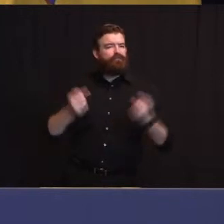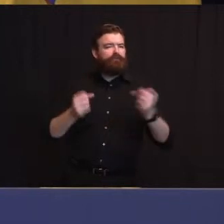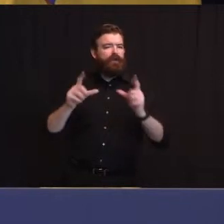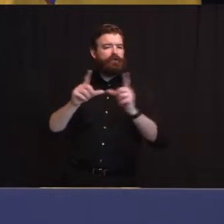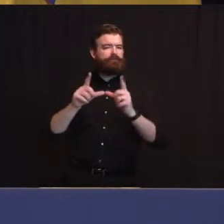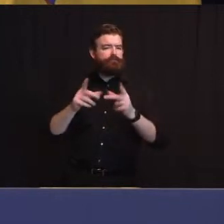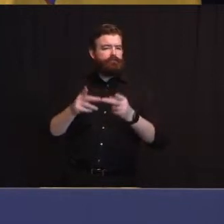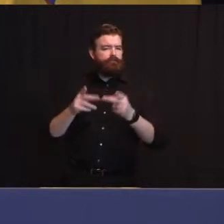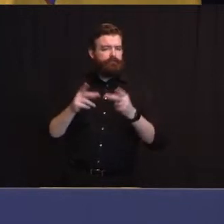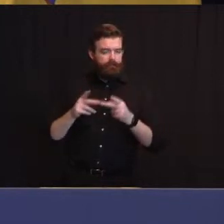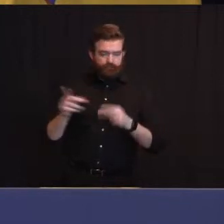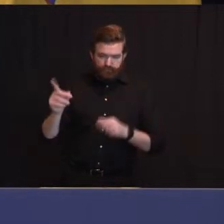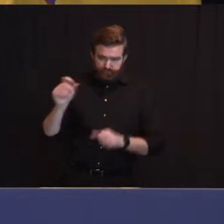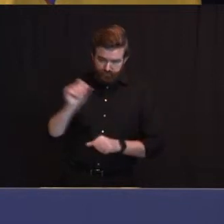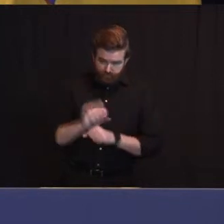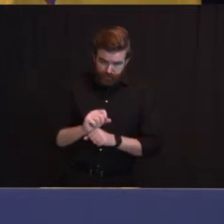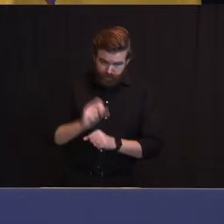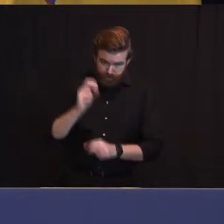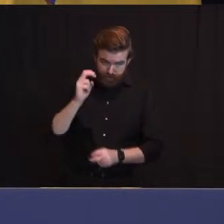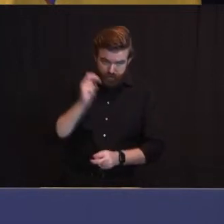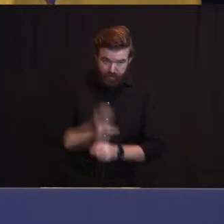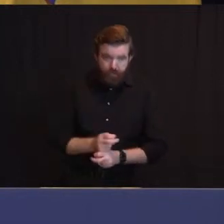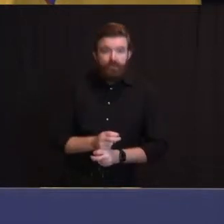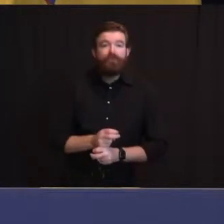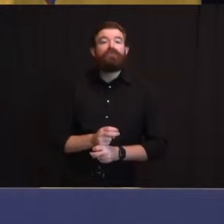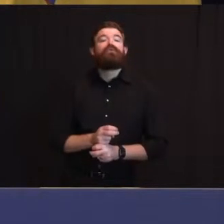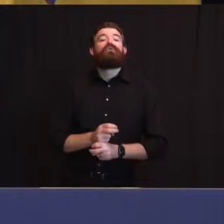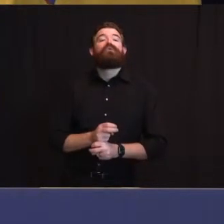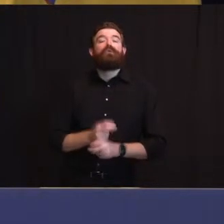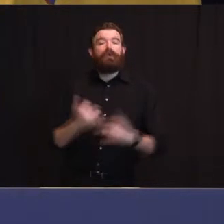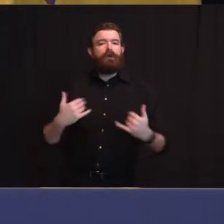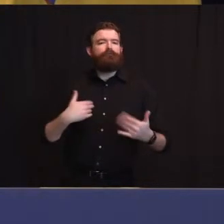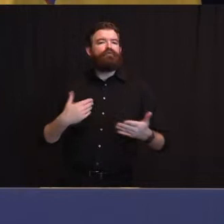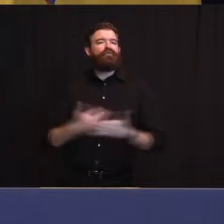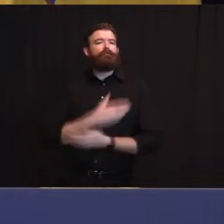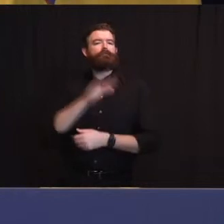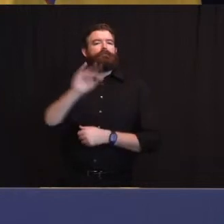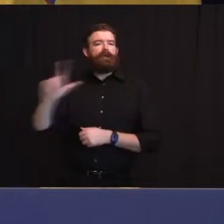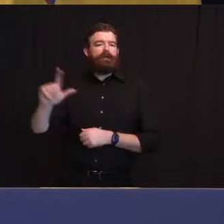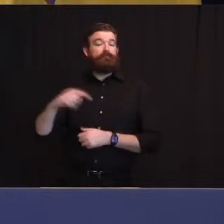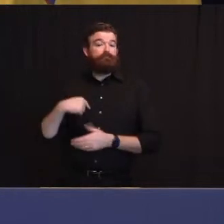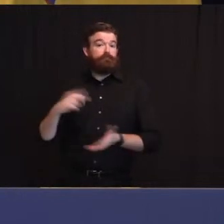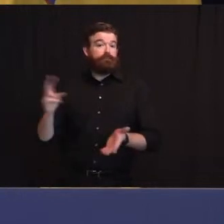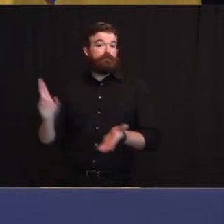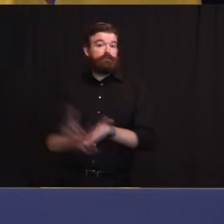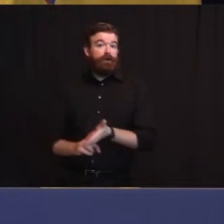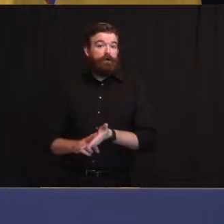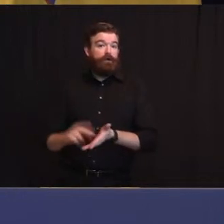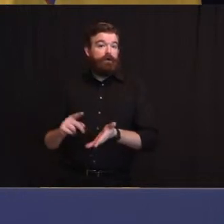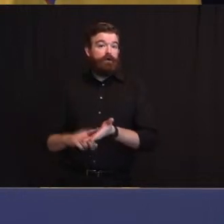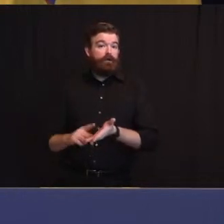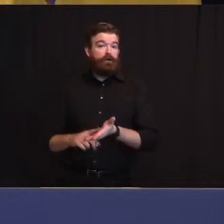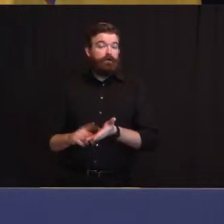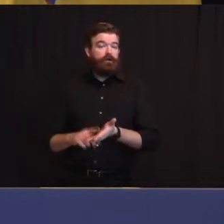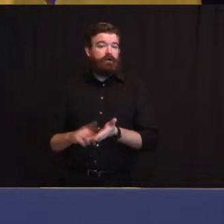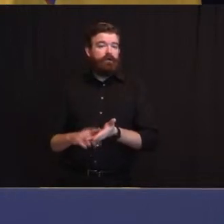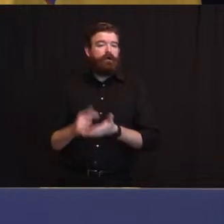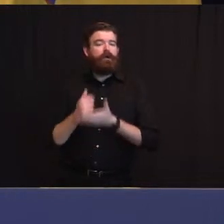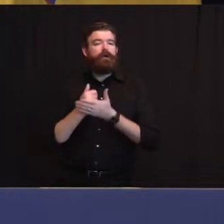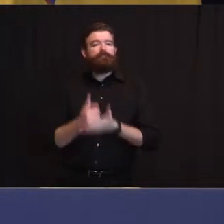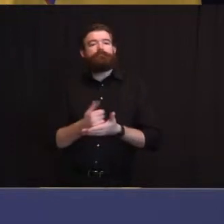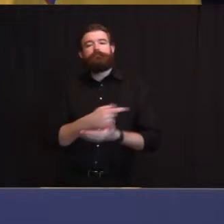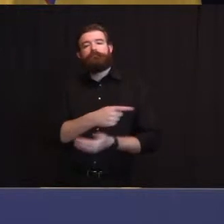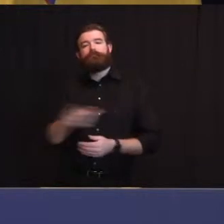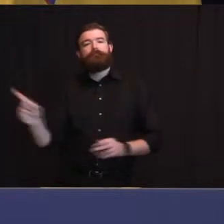sponsors of that bill, which I was proud to sign, to other advocates to try to get as expeditious a